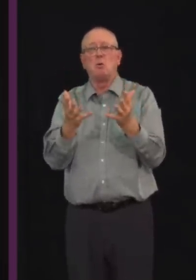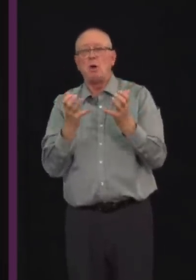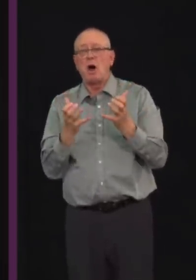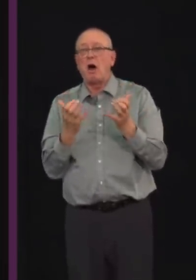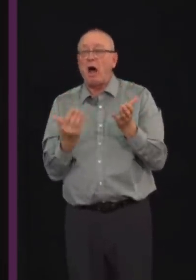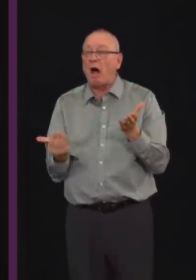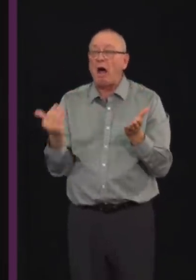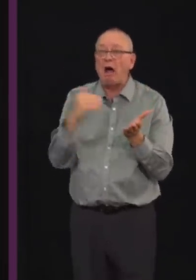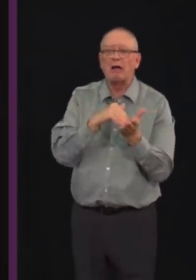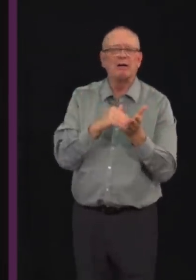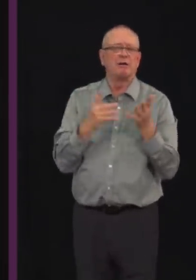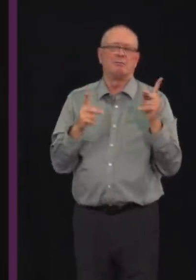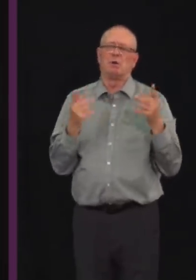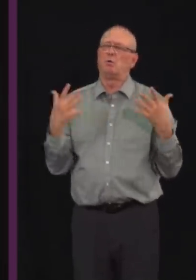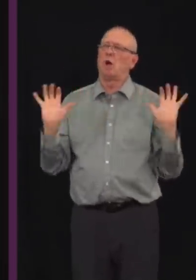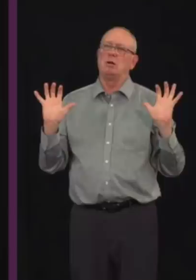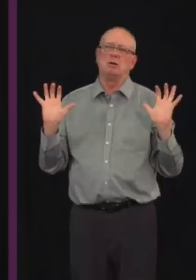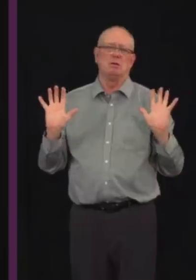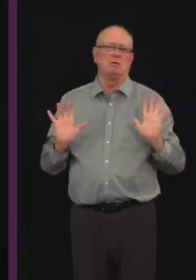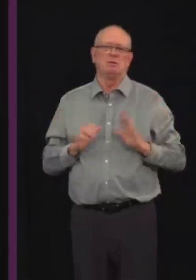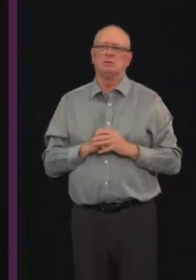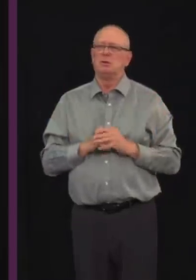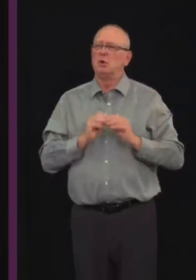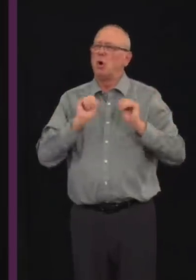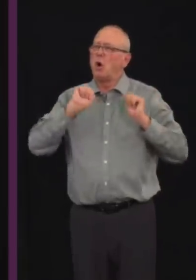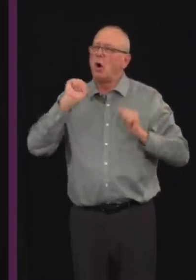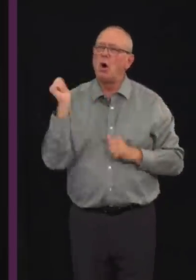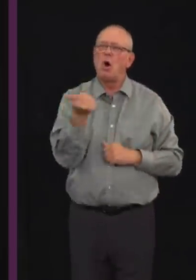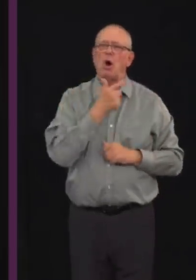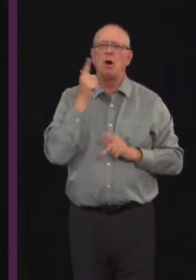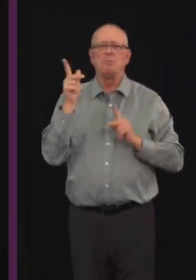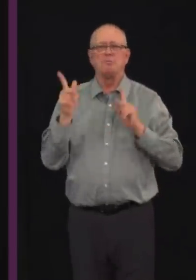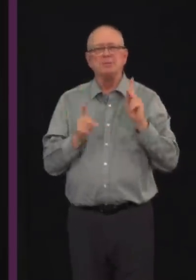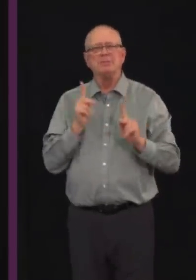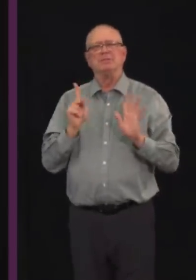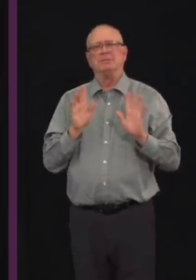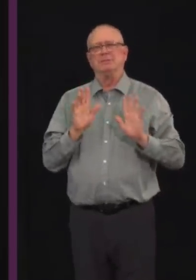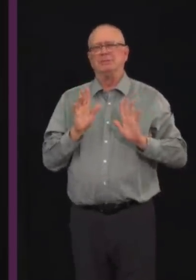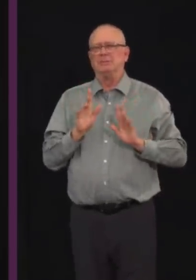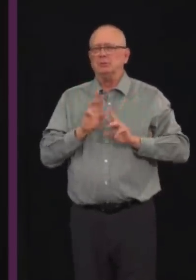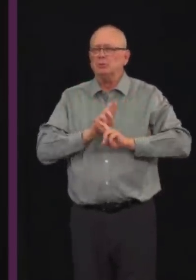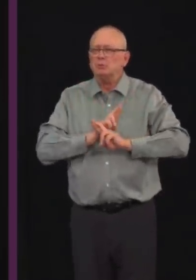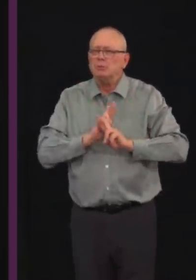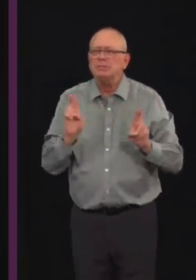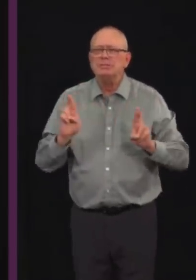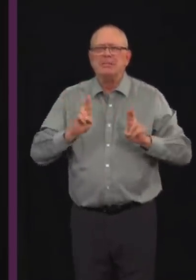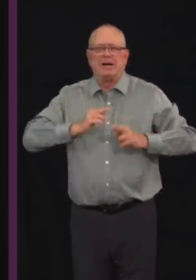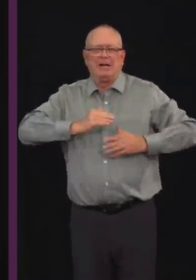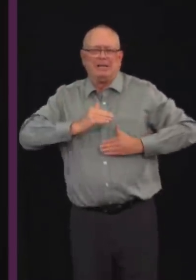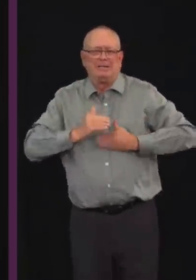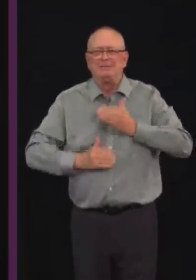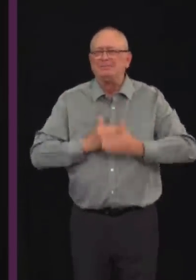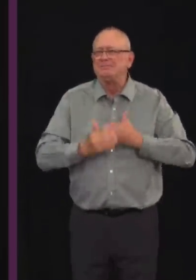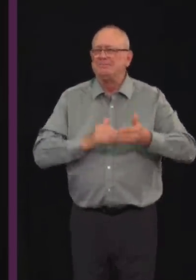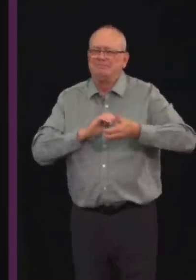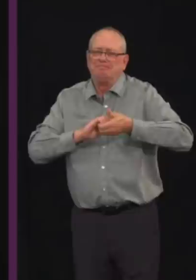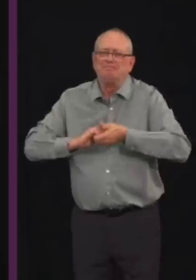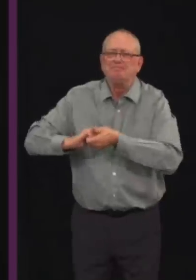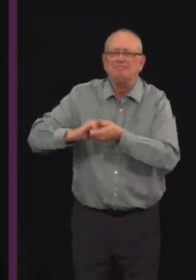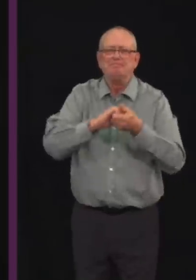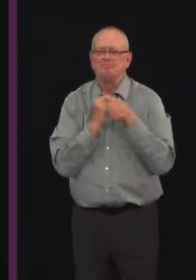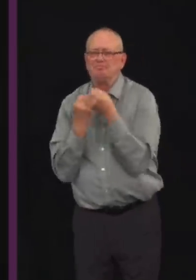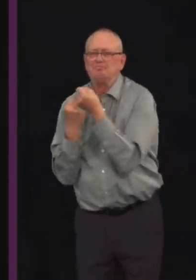level of our society. Families, communities, and our shared kinship as Albertans will be stronger